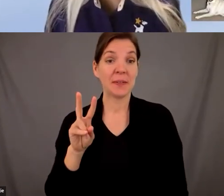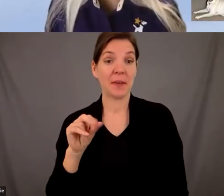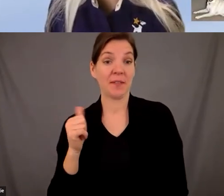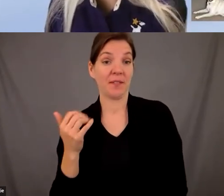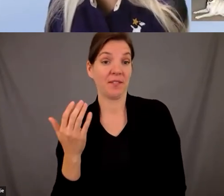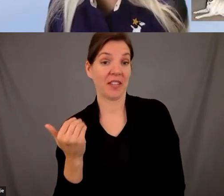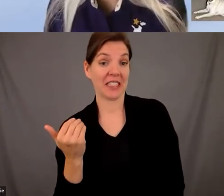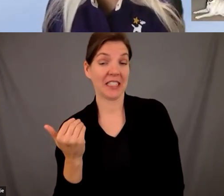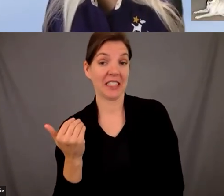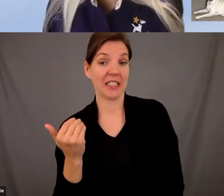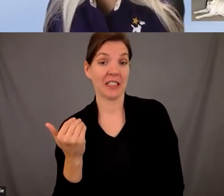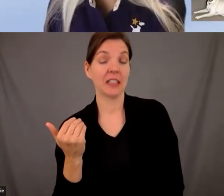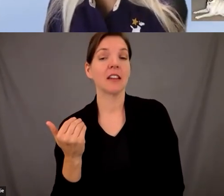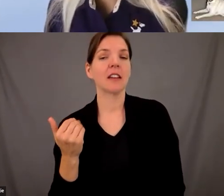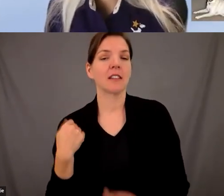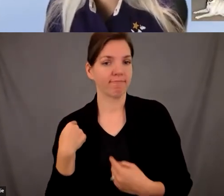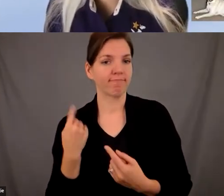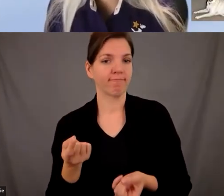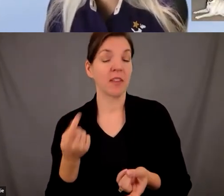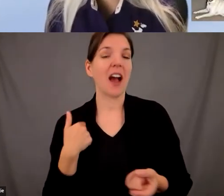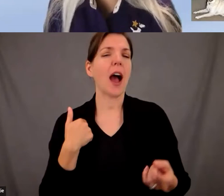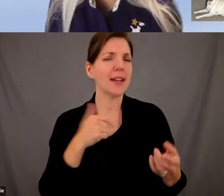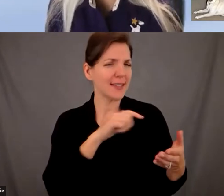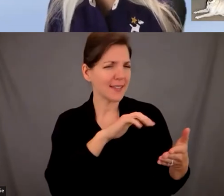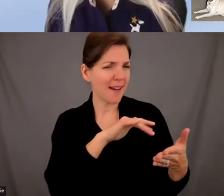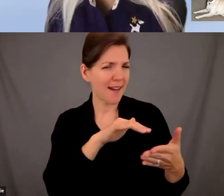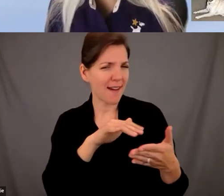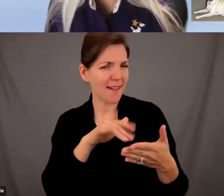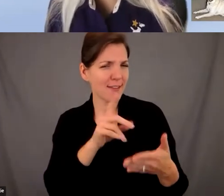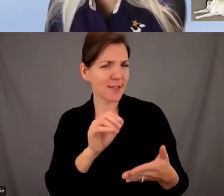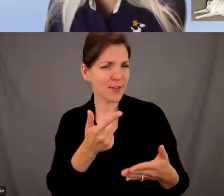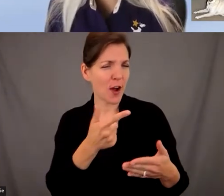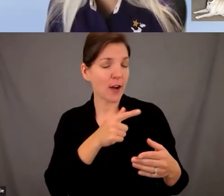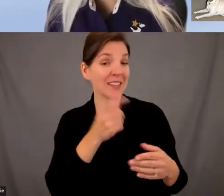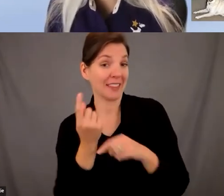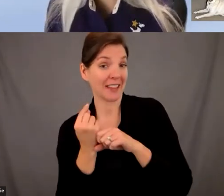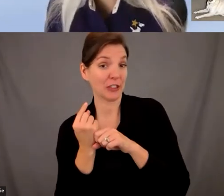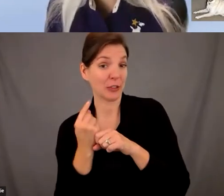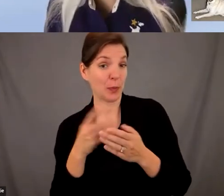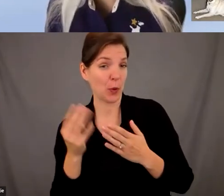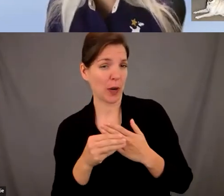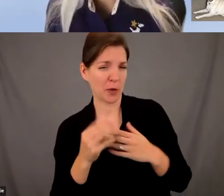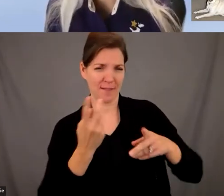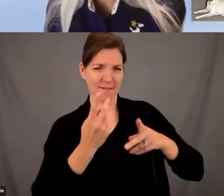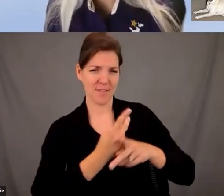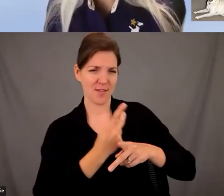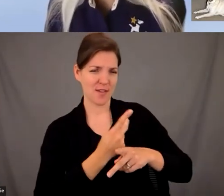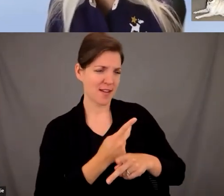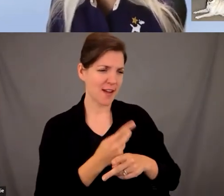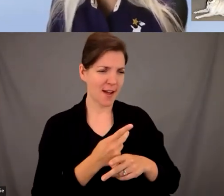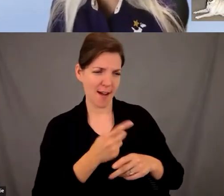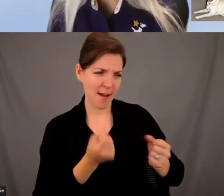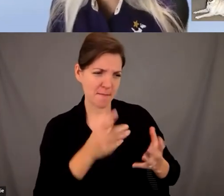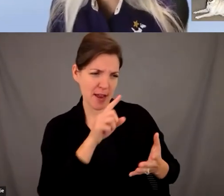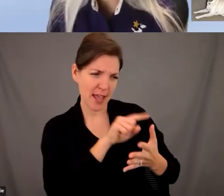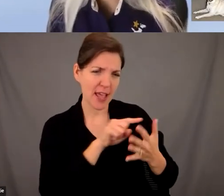i did a study on all of our dogs that have come through our program last year and crunched the numbers and we have